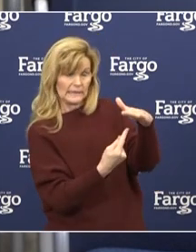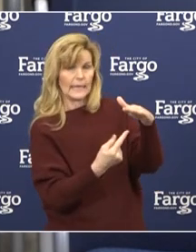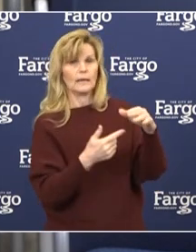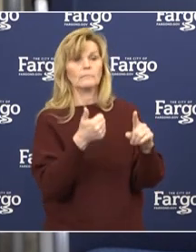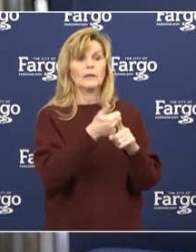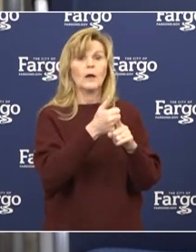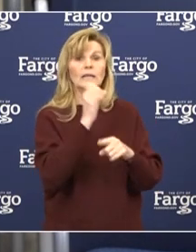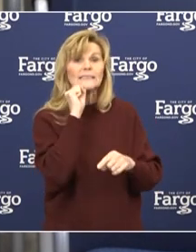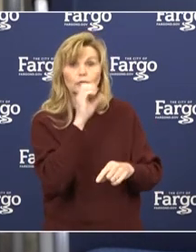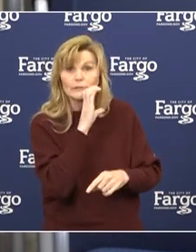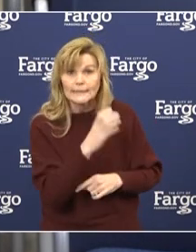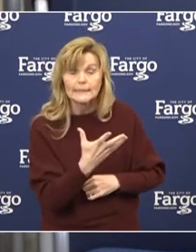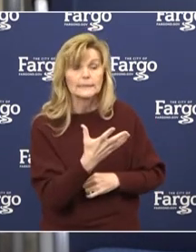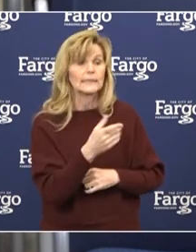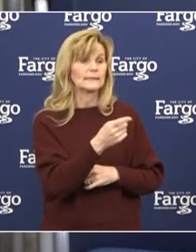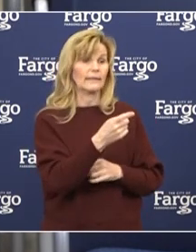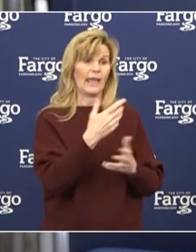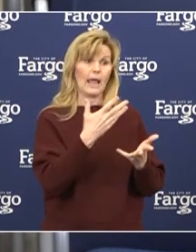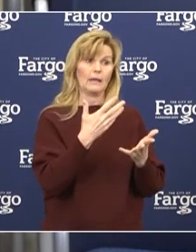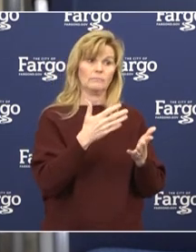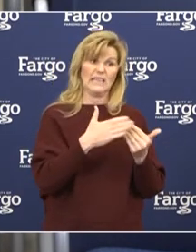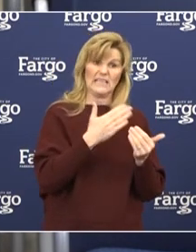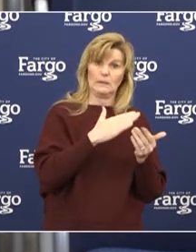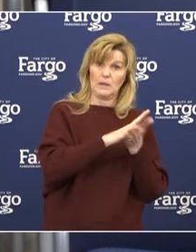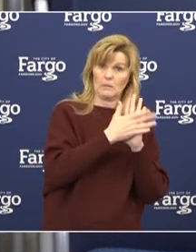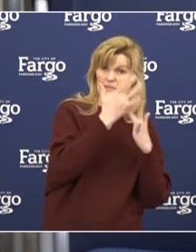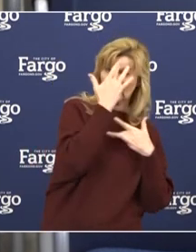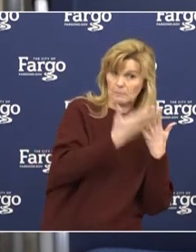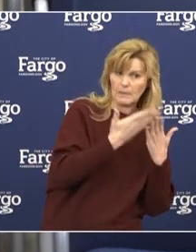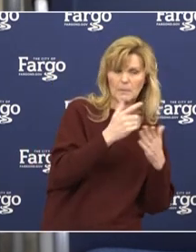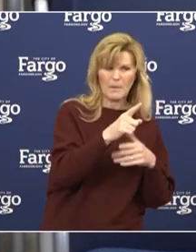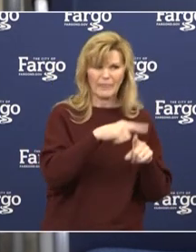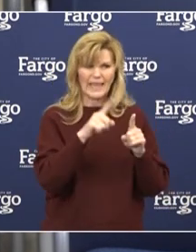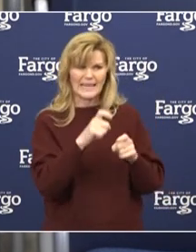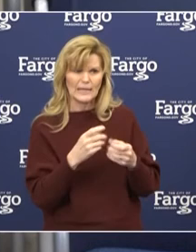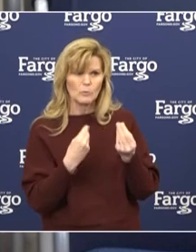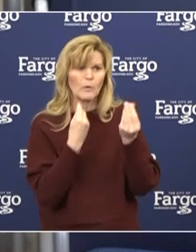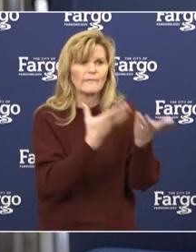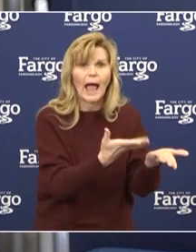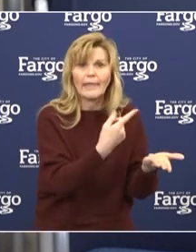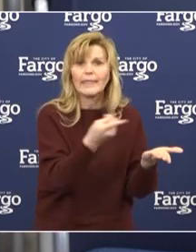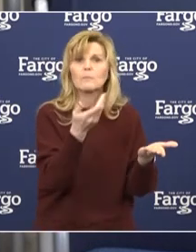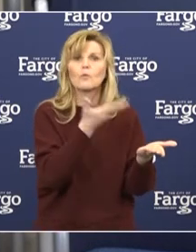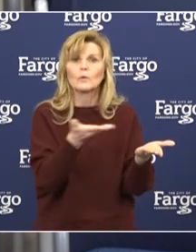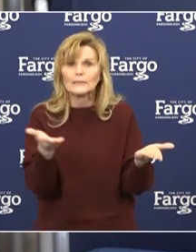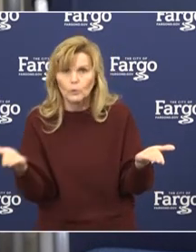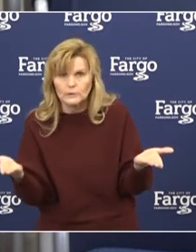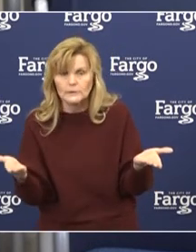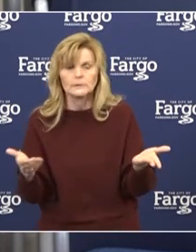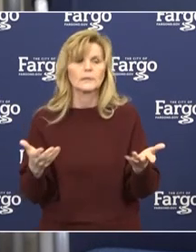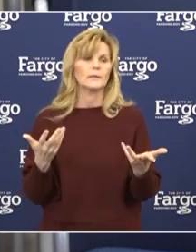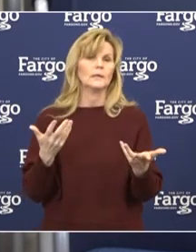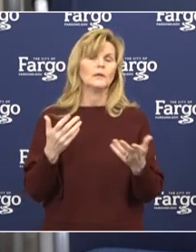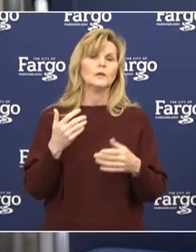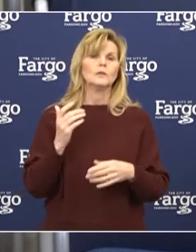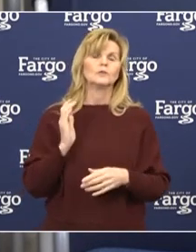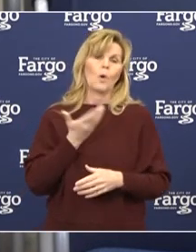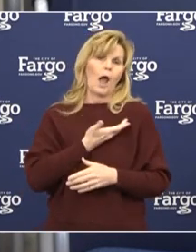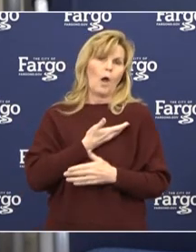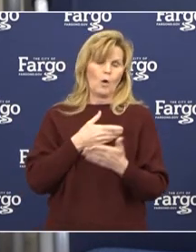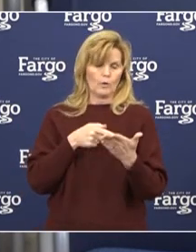vulnerable, and needing support and resources from someone. So the guidance